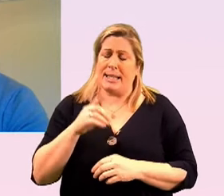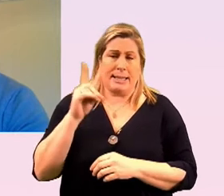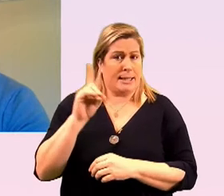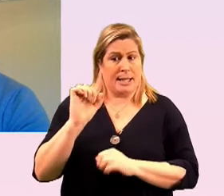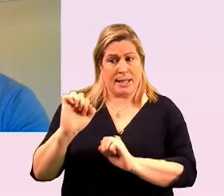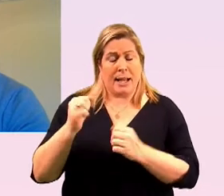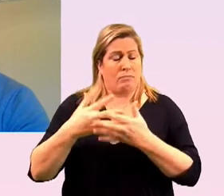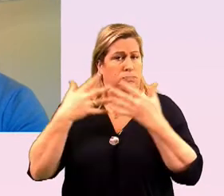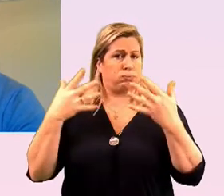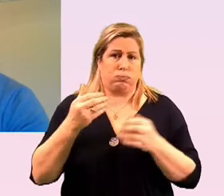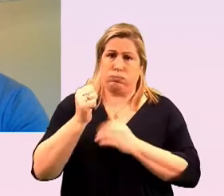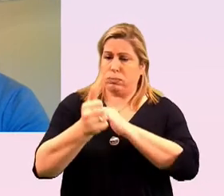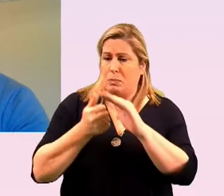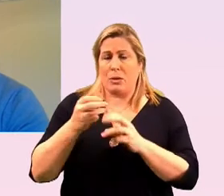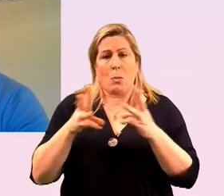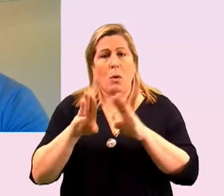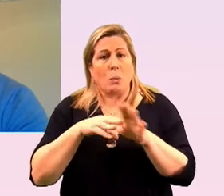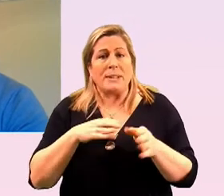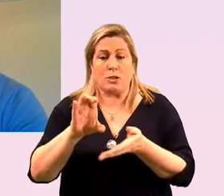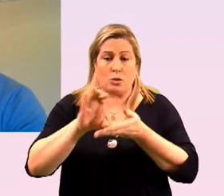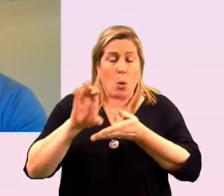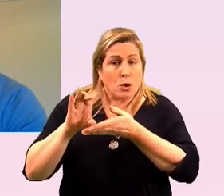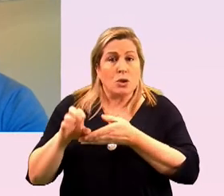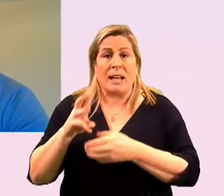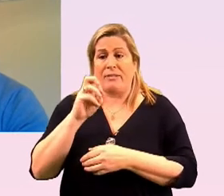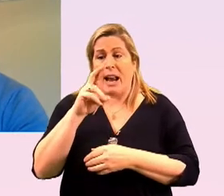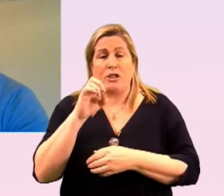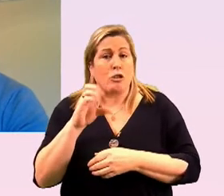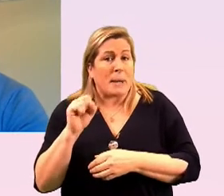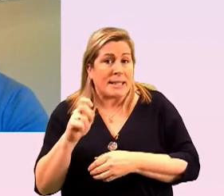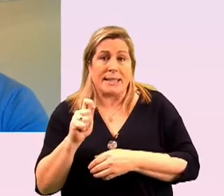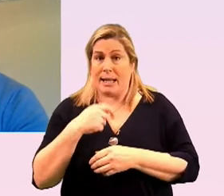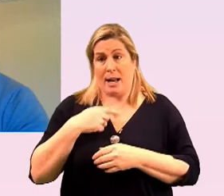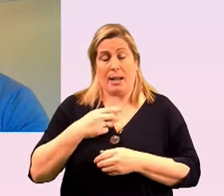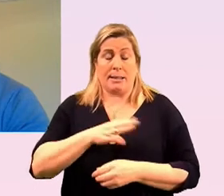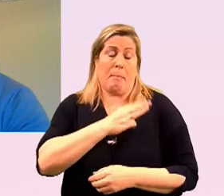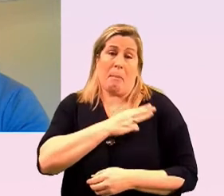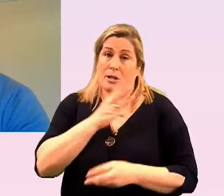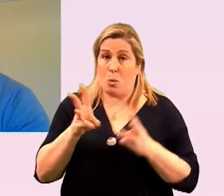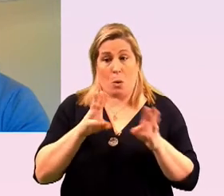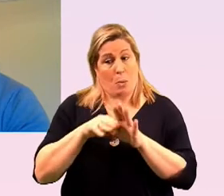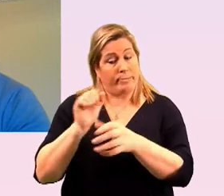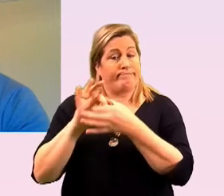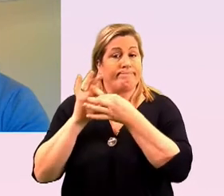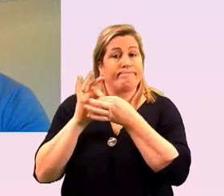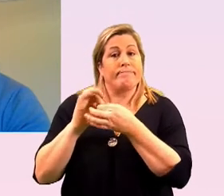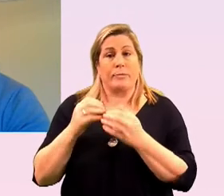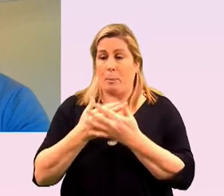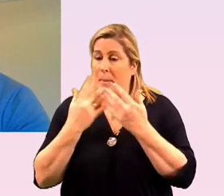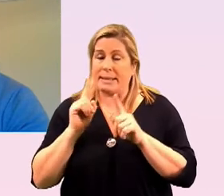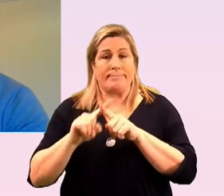with donors including philanthropists and i had the pleasure of working with her on many initiatives of change